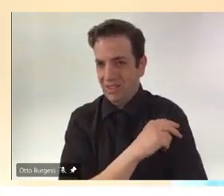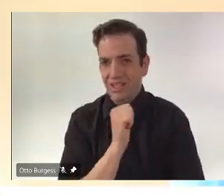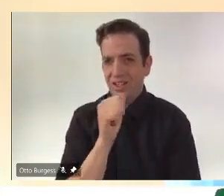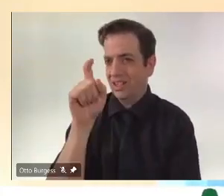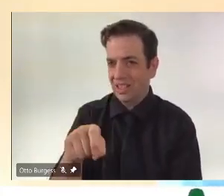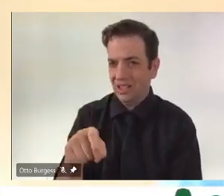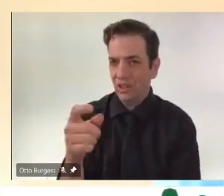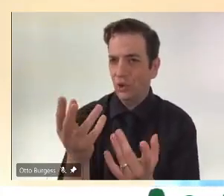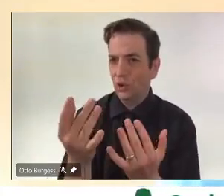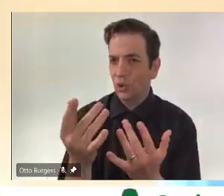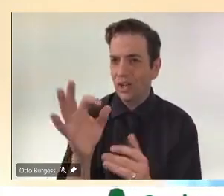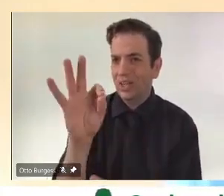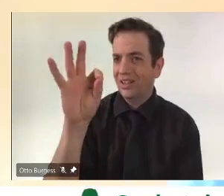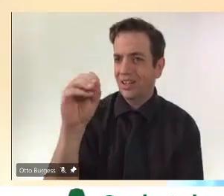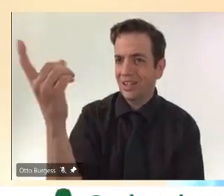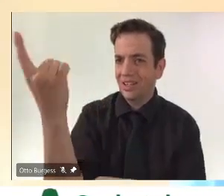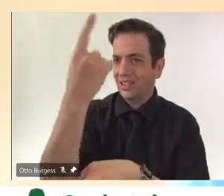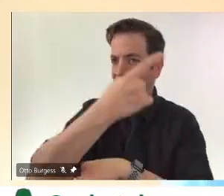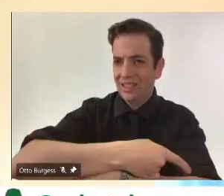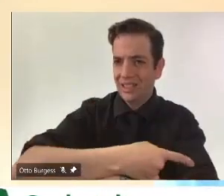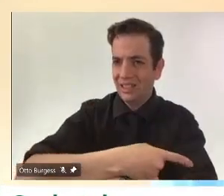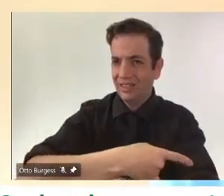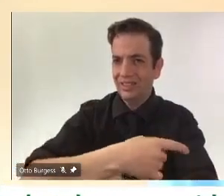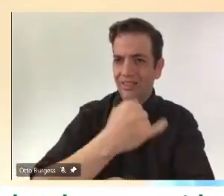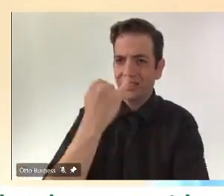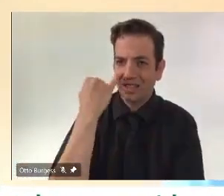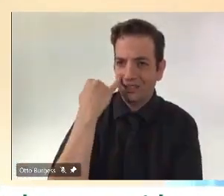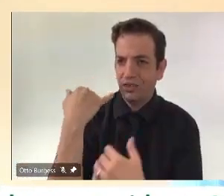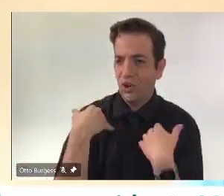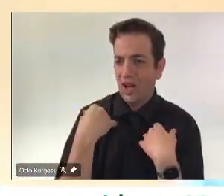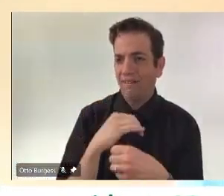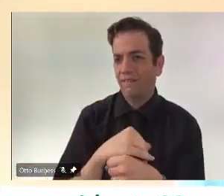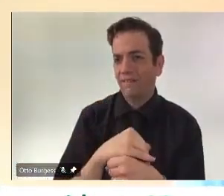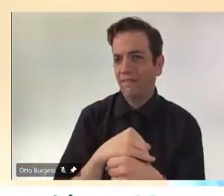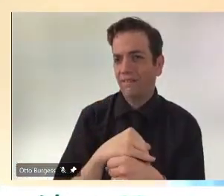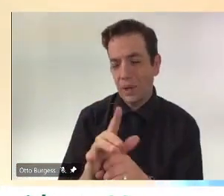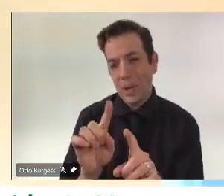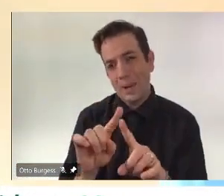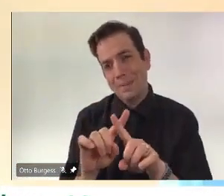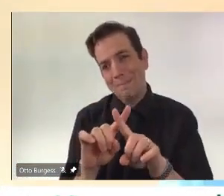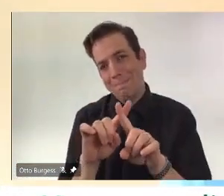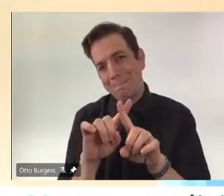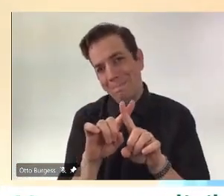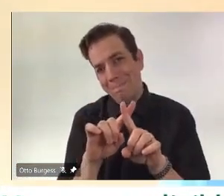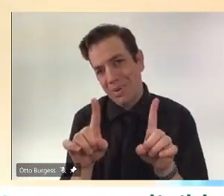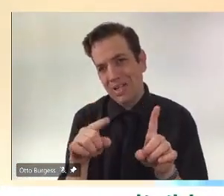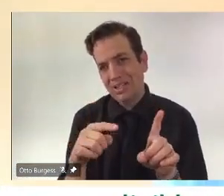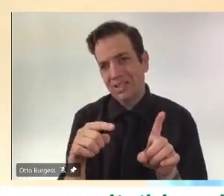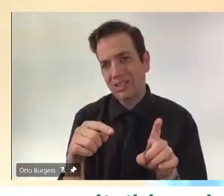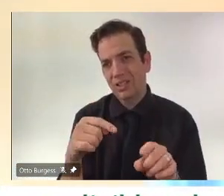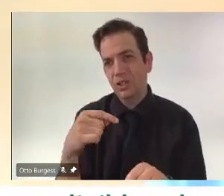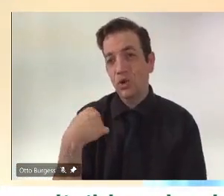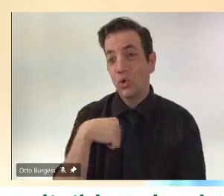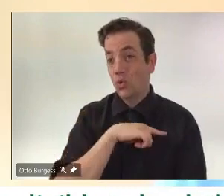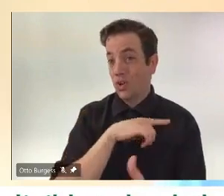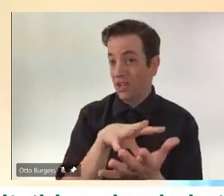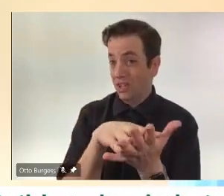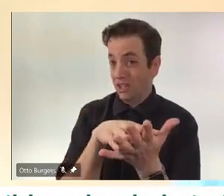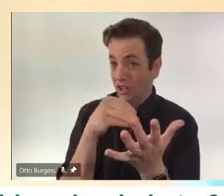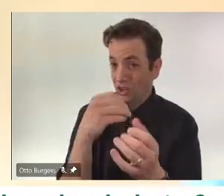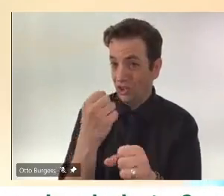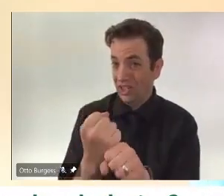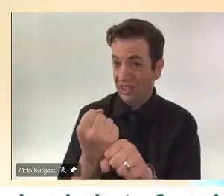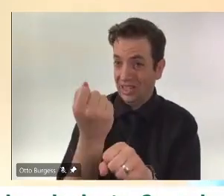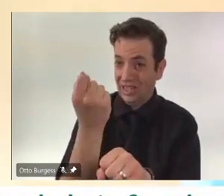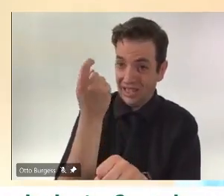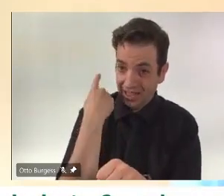But we also knew right from last year that once you've got clinical COVID, it is unlikely for